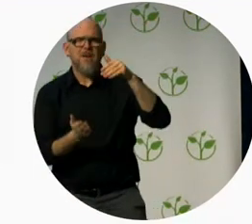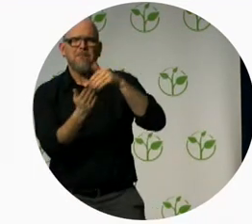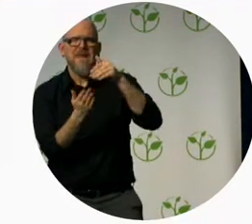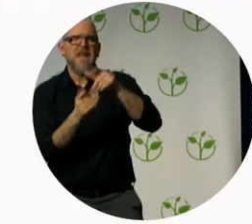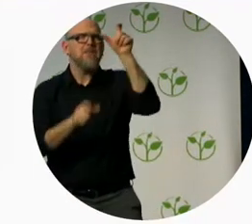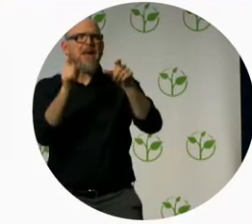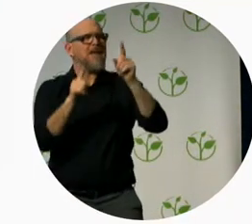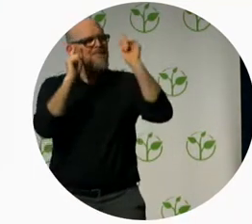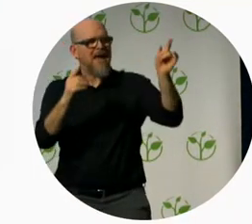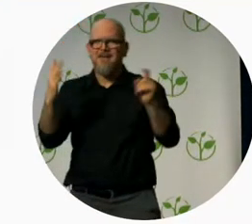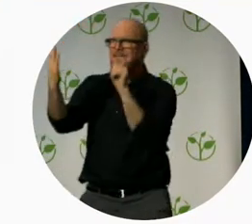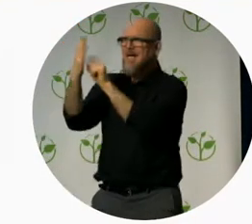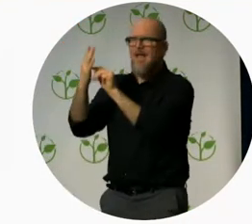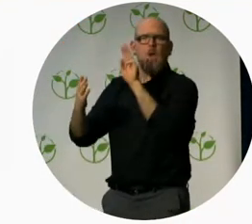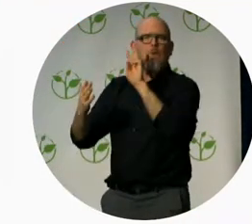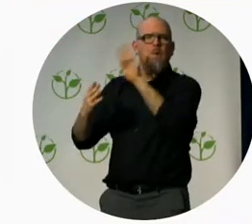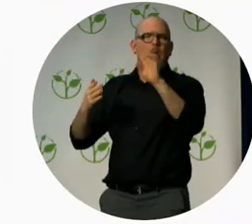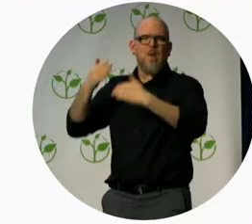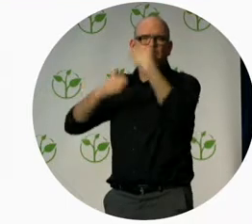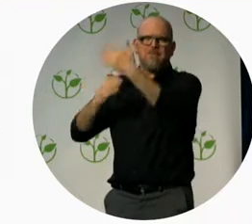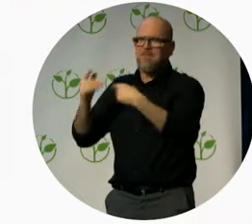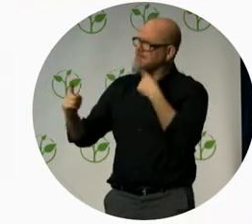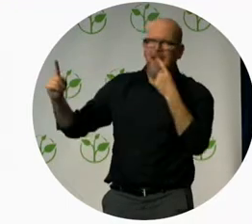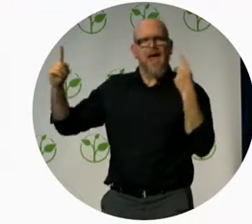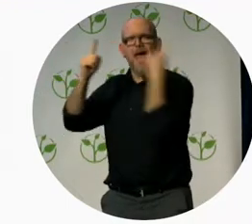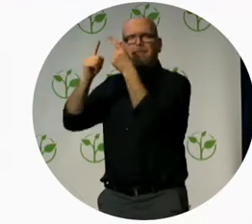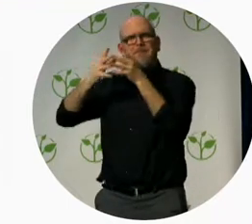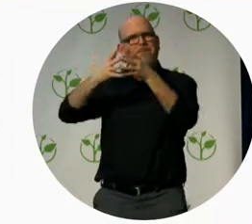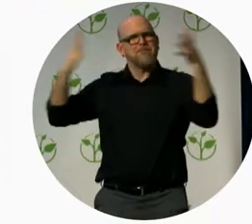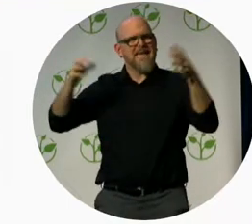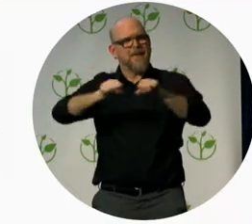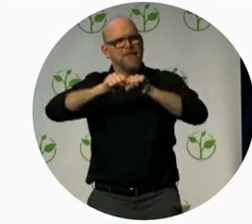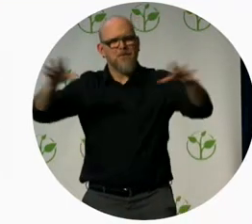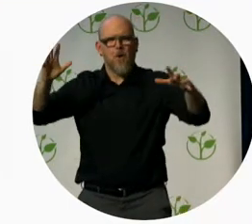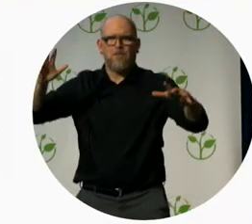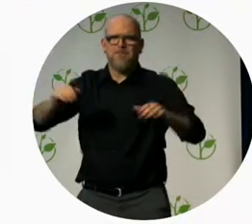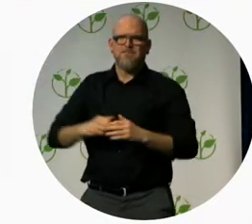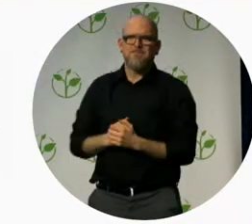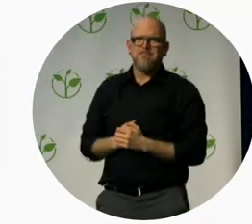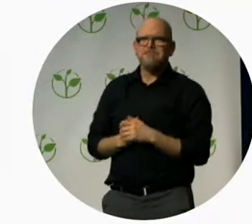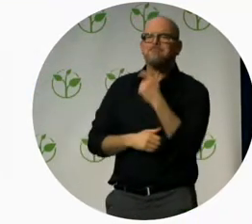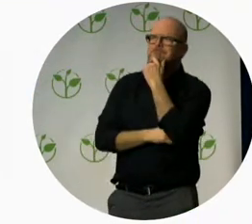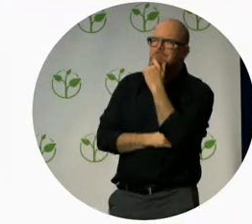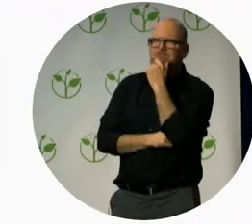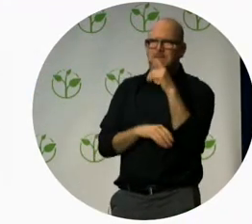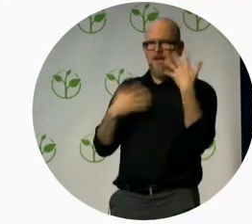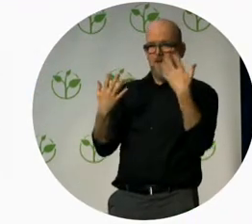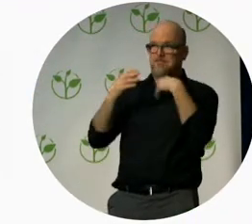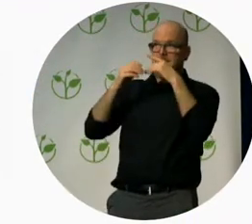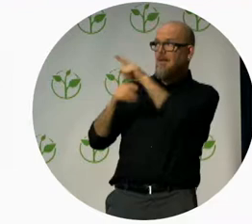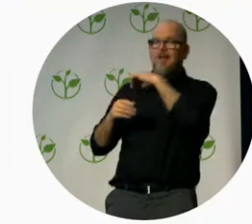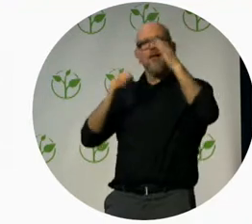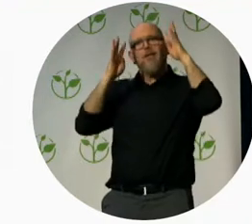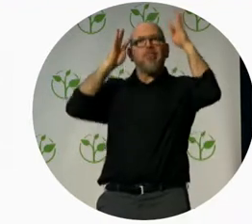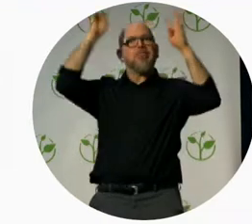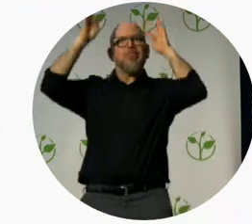understanding of the prevalence rate of learning and attention issues and the potential number of parents who needed help then